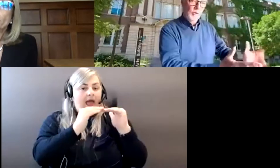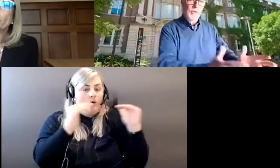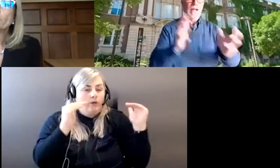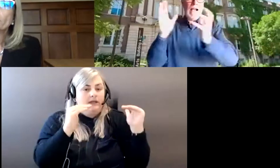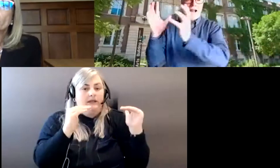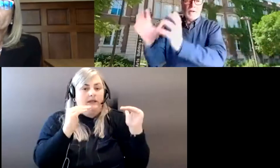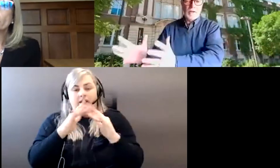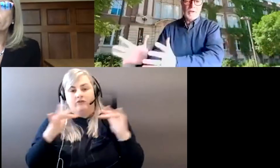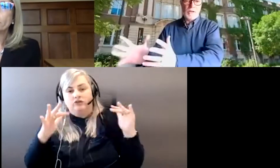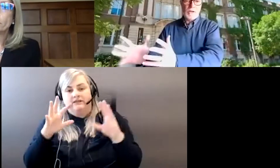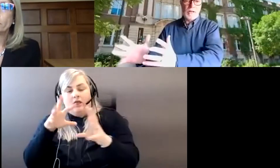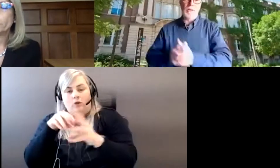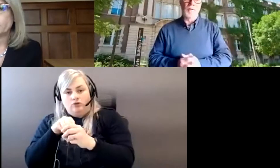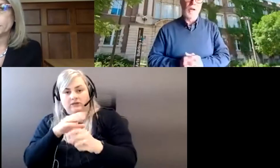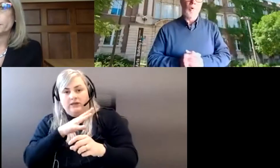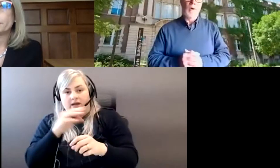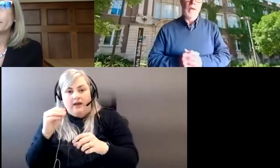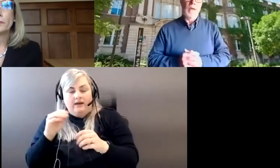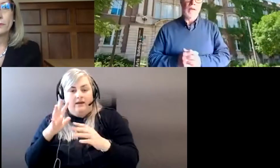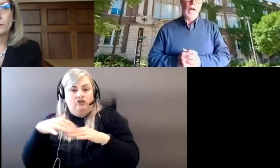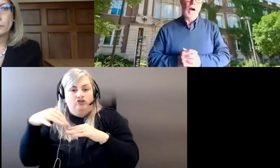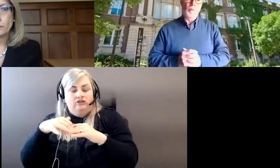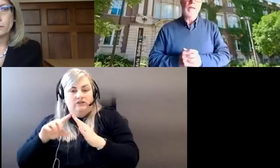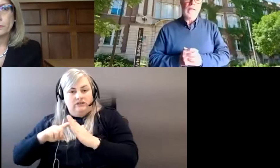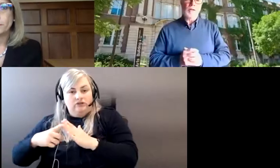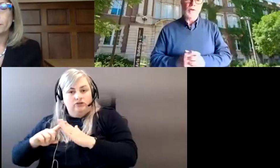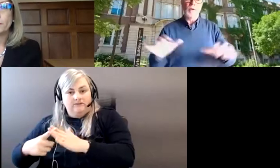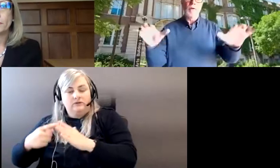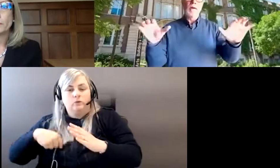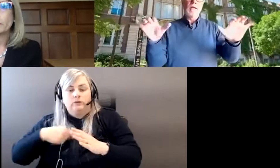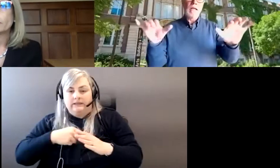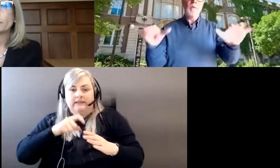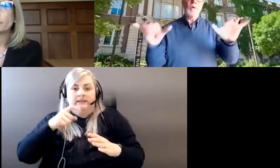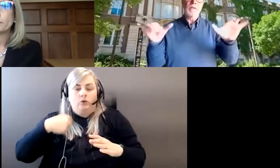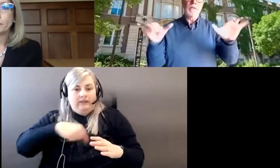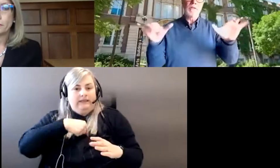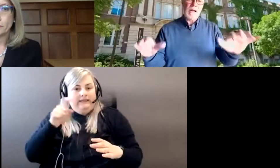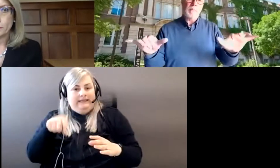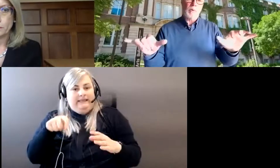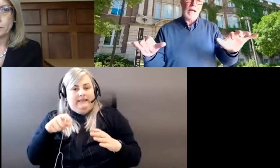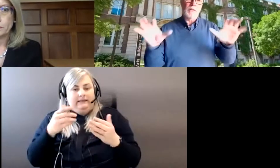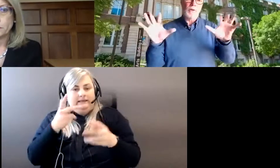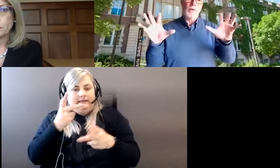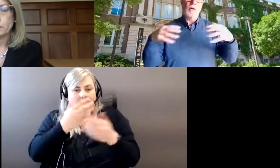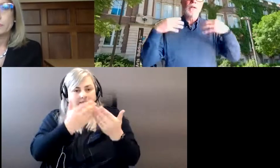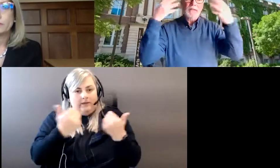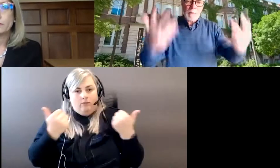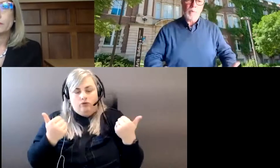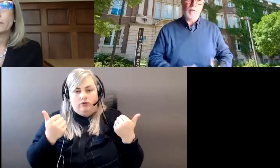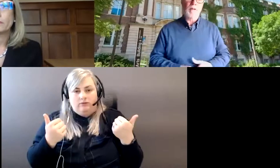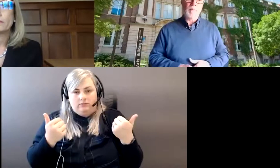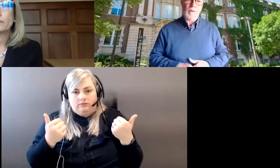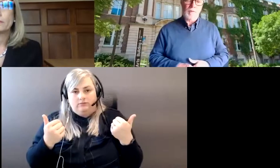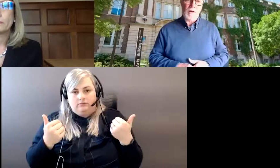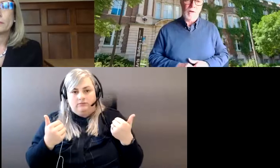inclusion and indigenous initiatives, we, uh, really needed to keep those separate as two separate